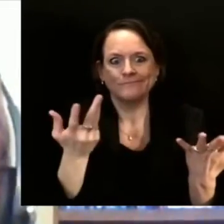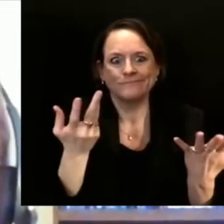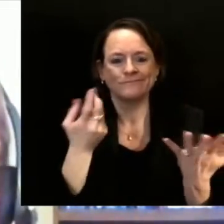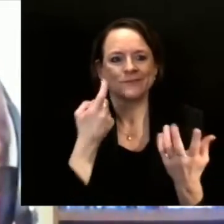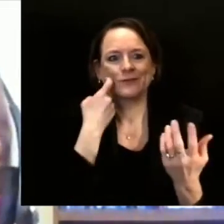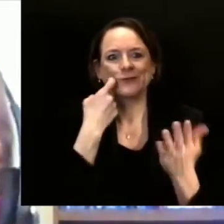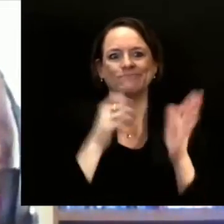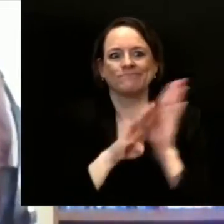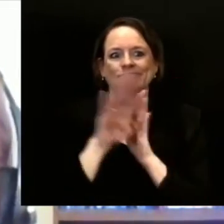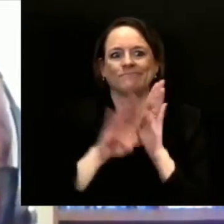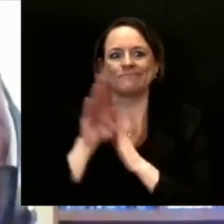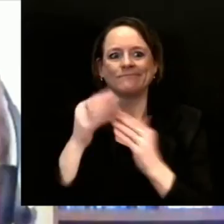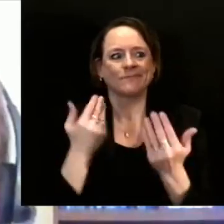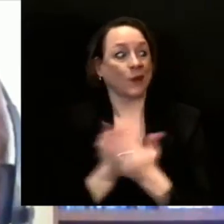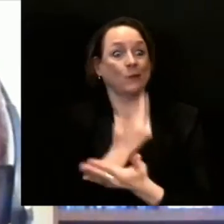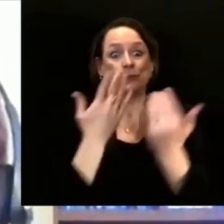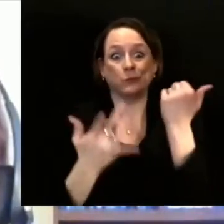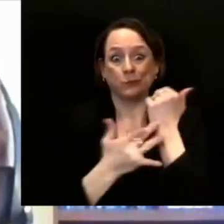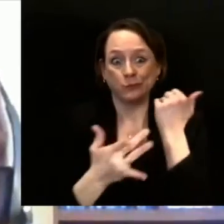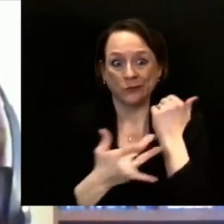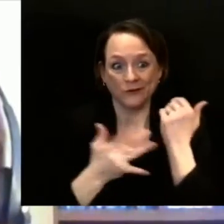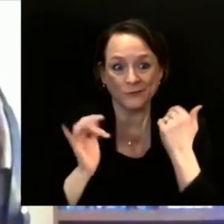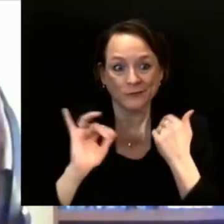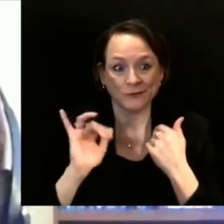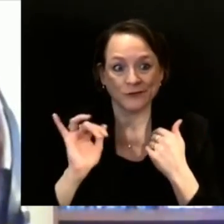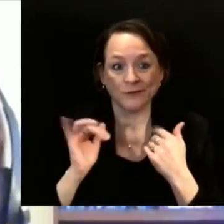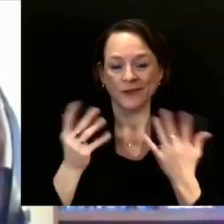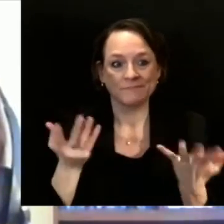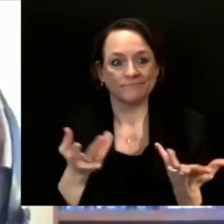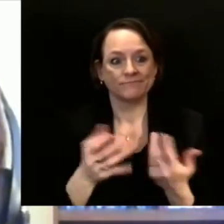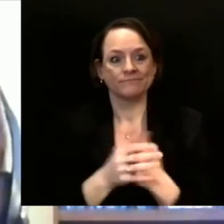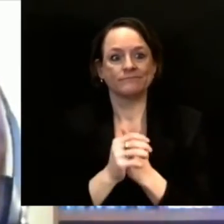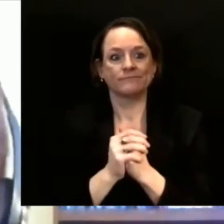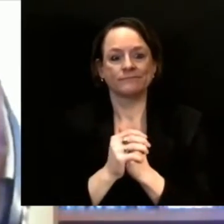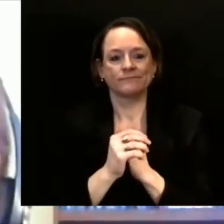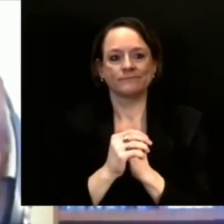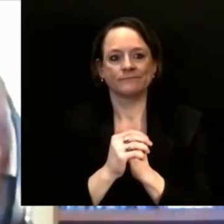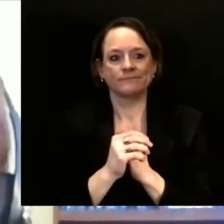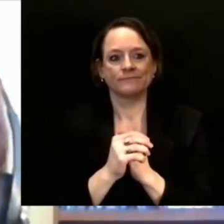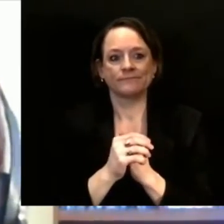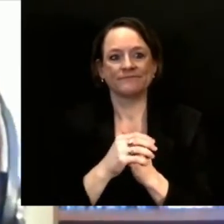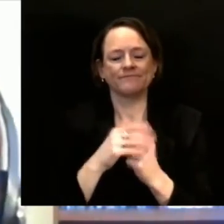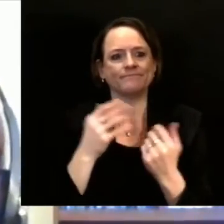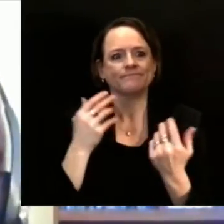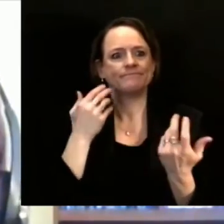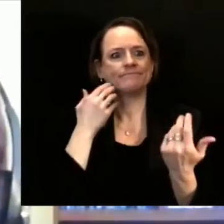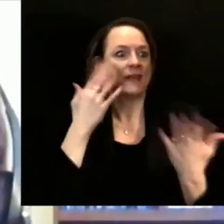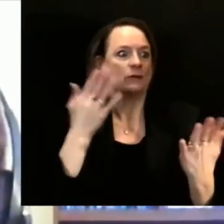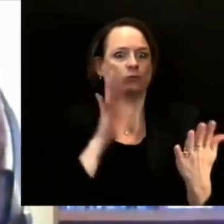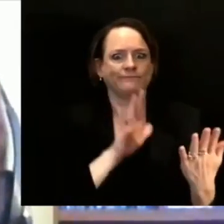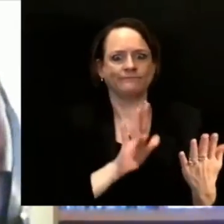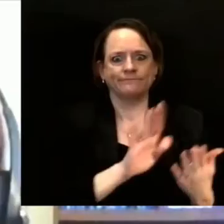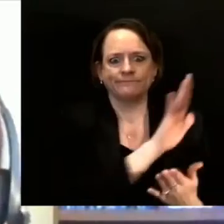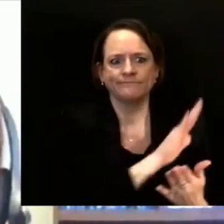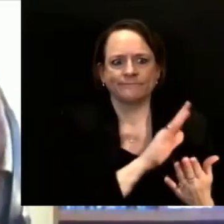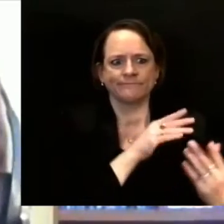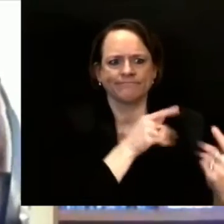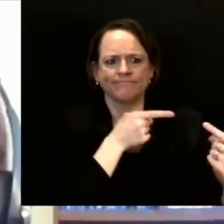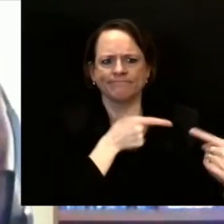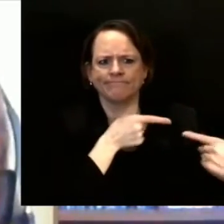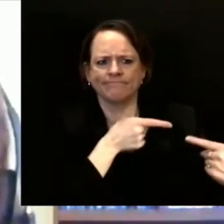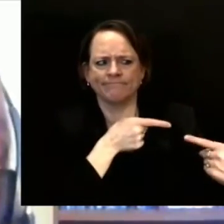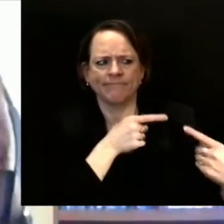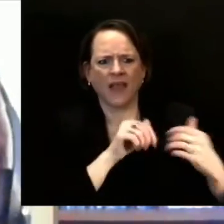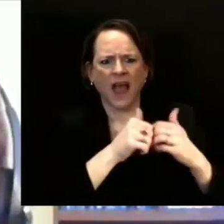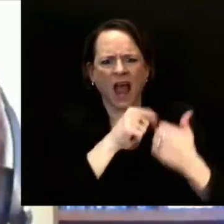said, I'm not a manufacturer. I don't know what the challenges are. But I can only imagine that they're troubleshooting a lot